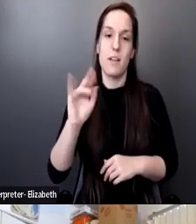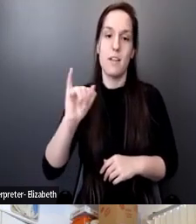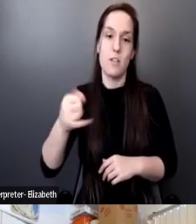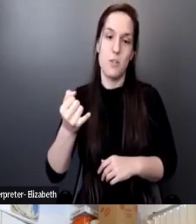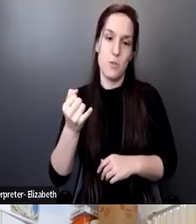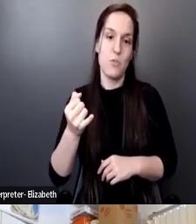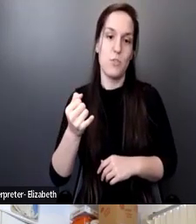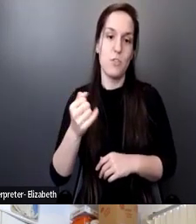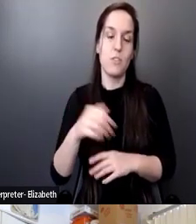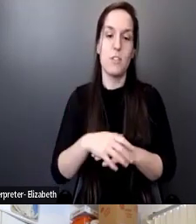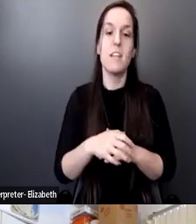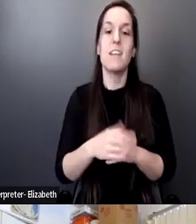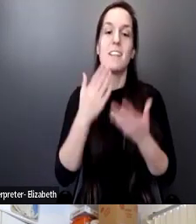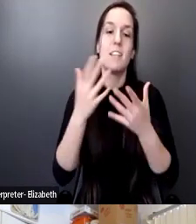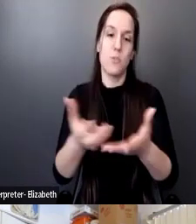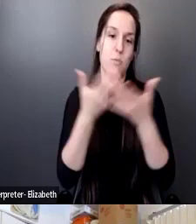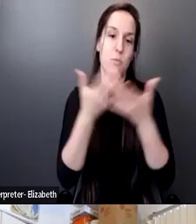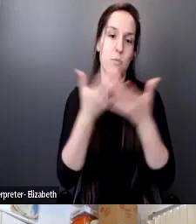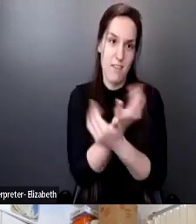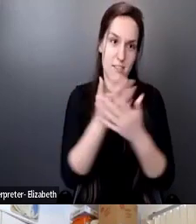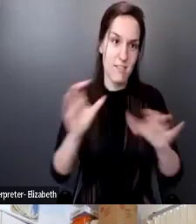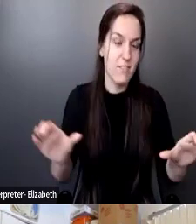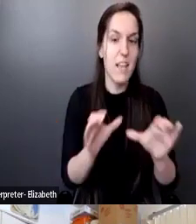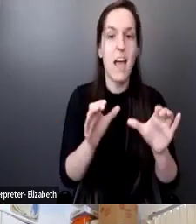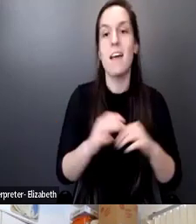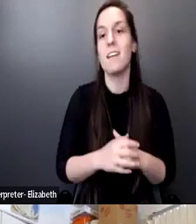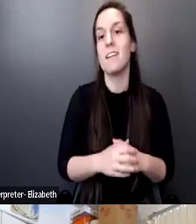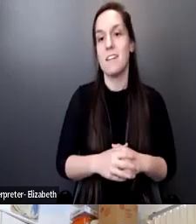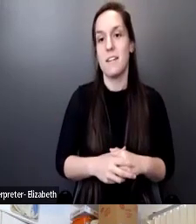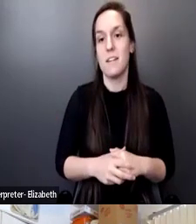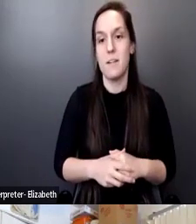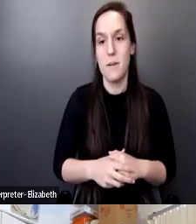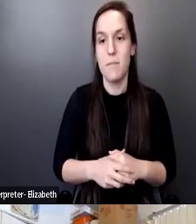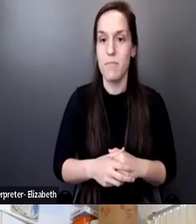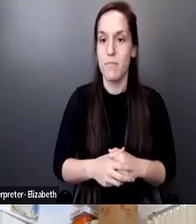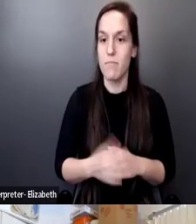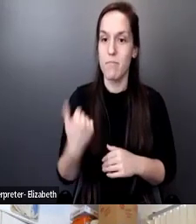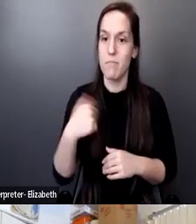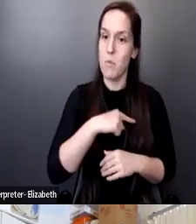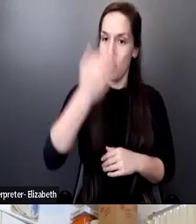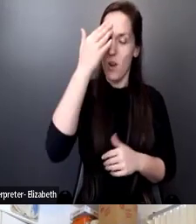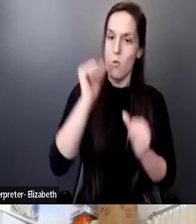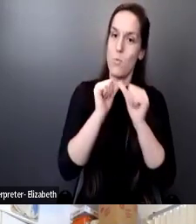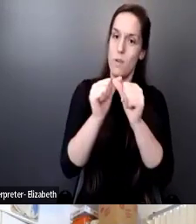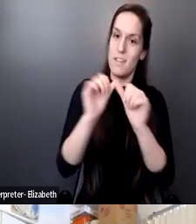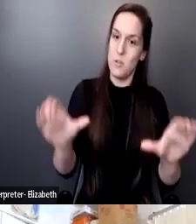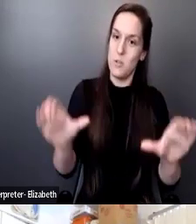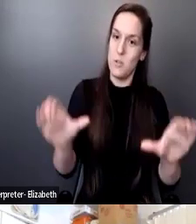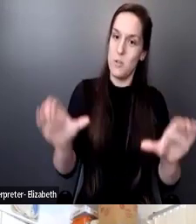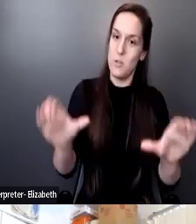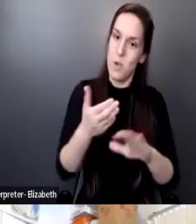so much for everything that you've done and that we know you're going to continue to do.